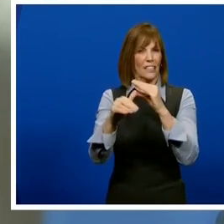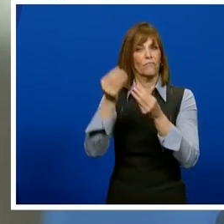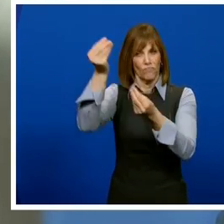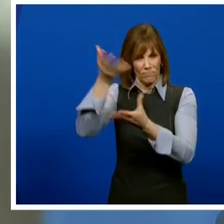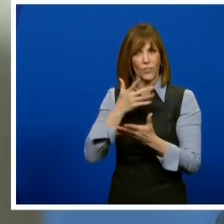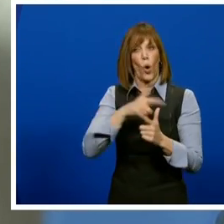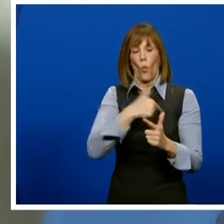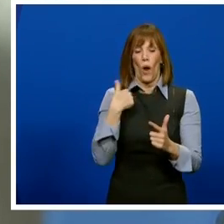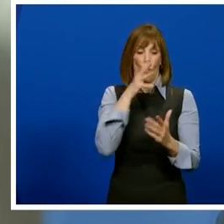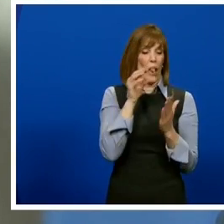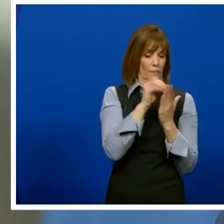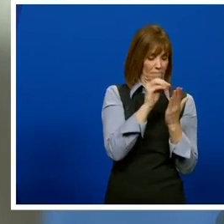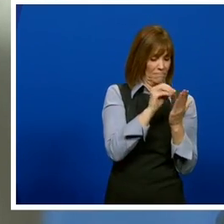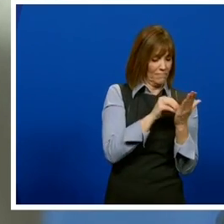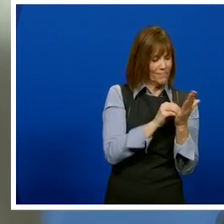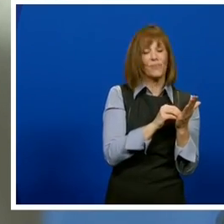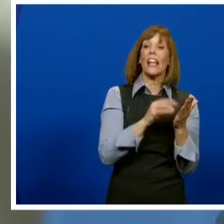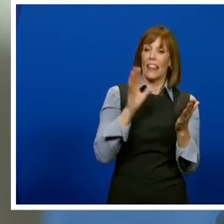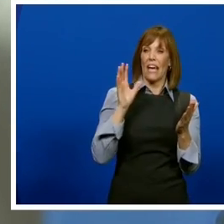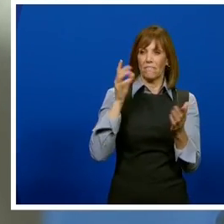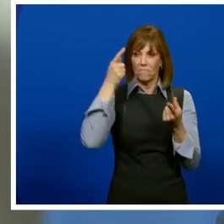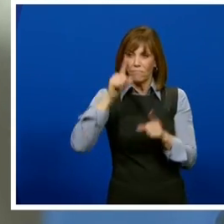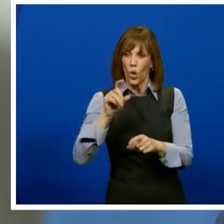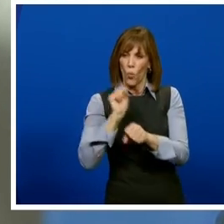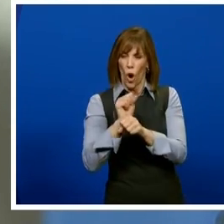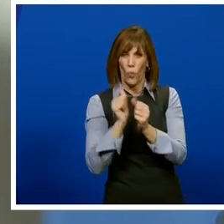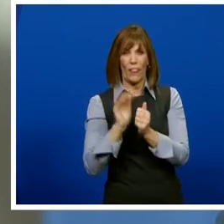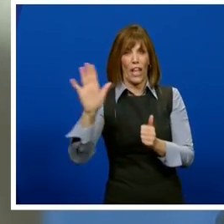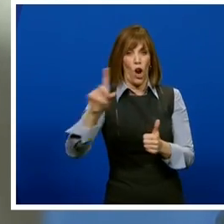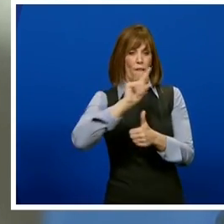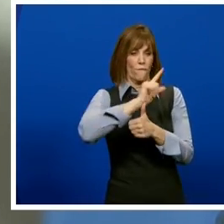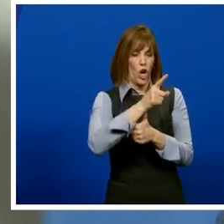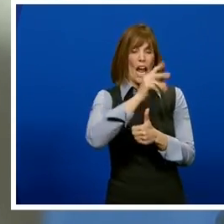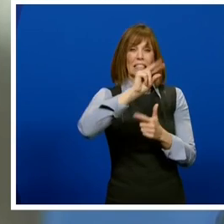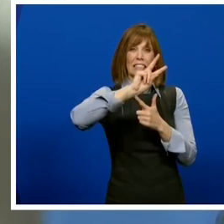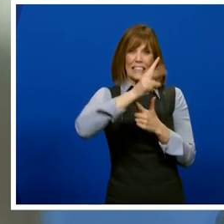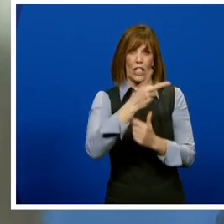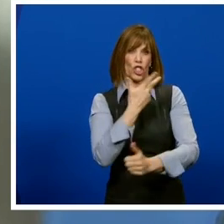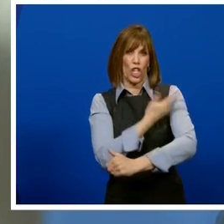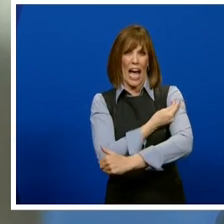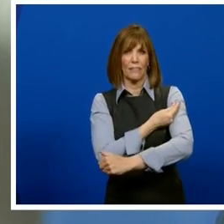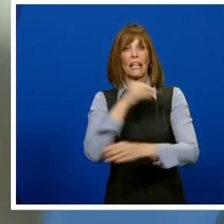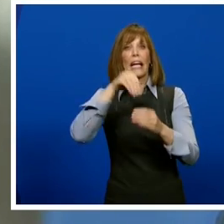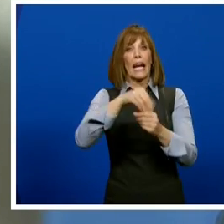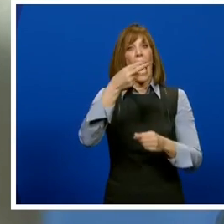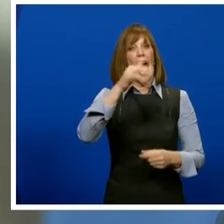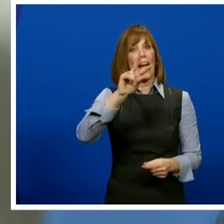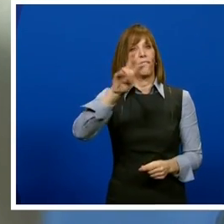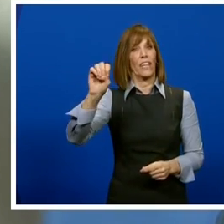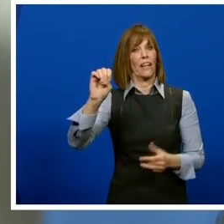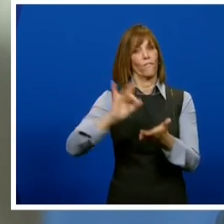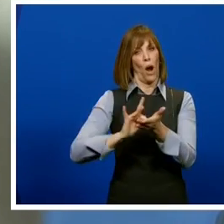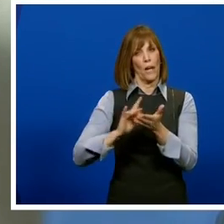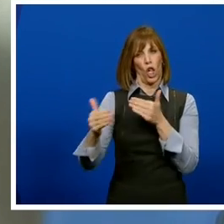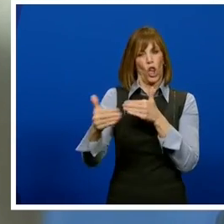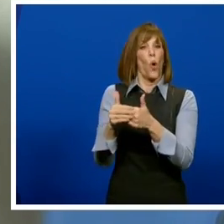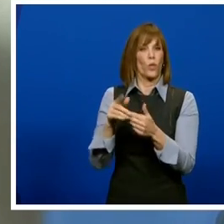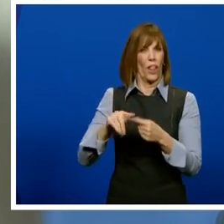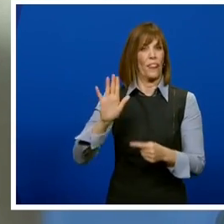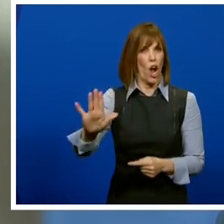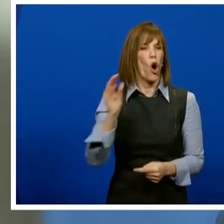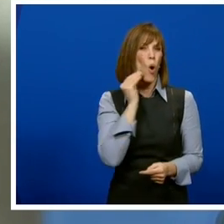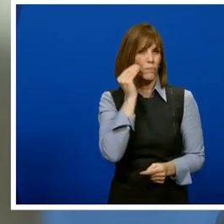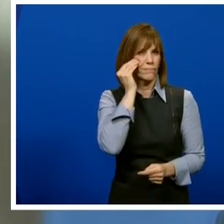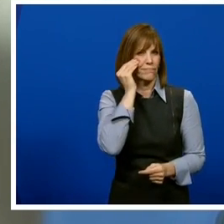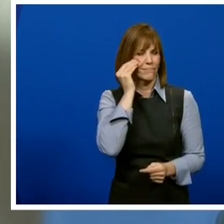We will work with them to schedule both their first and second dose appointments at a Hy-Vee pharmacy that is most convenient to them.